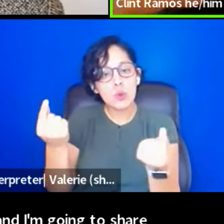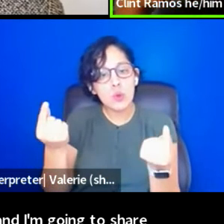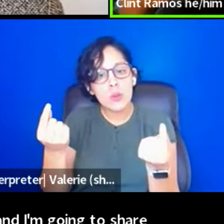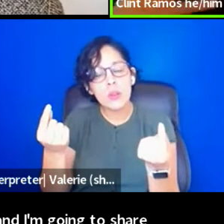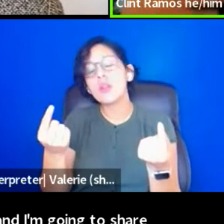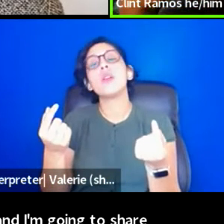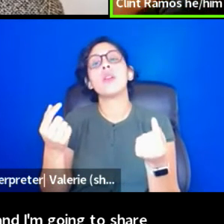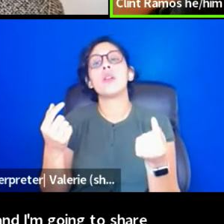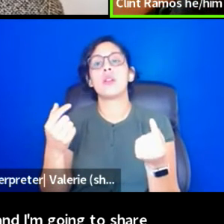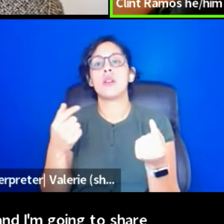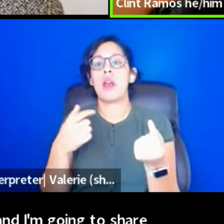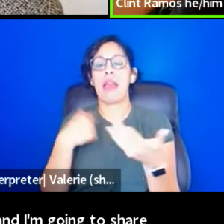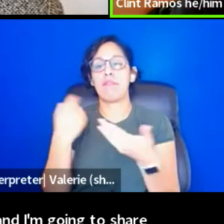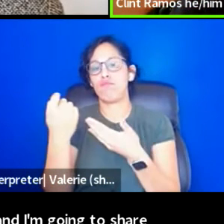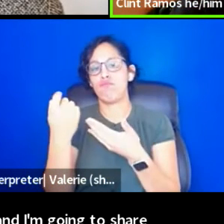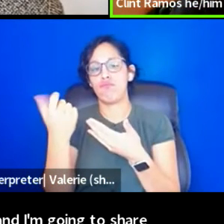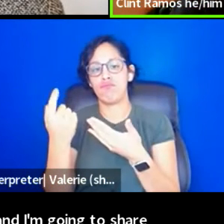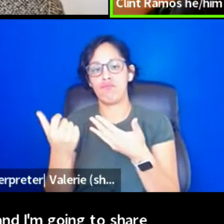lot of stuff out.